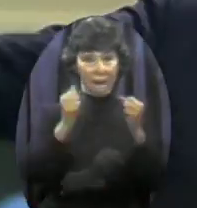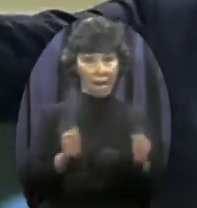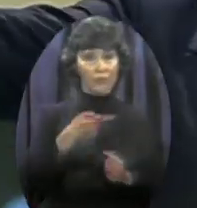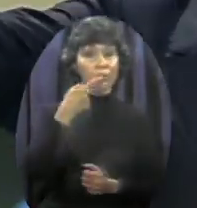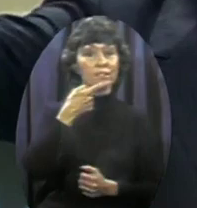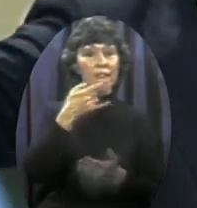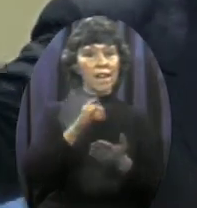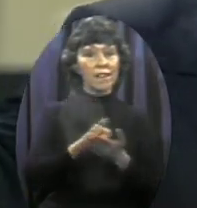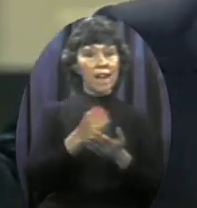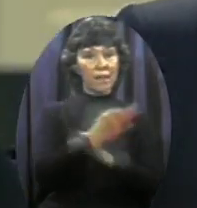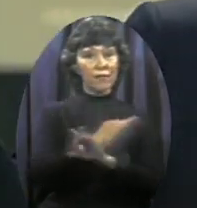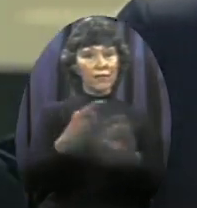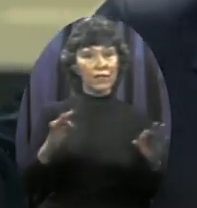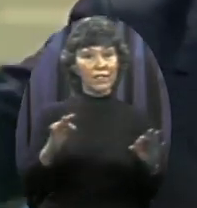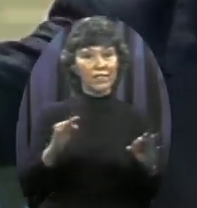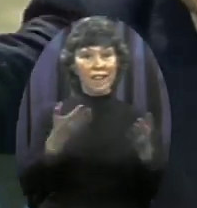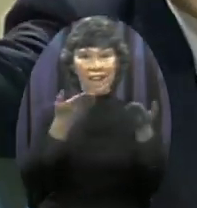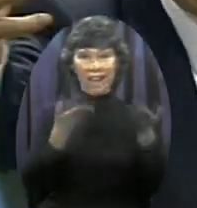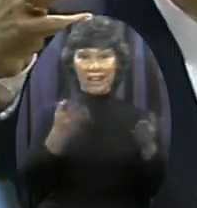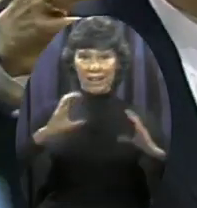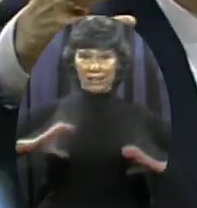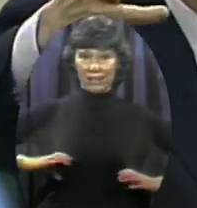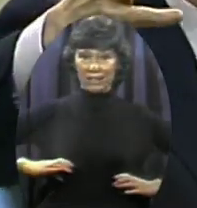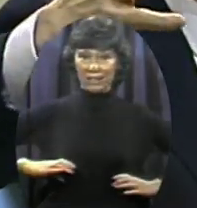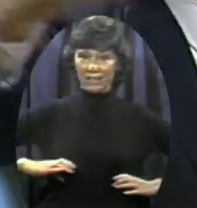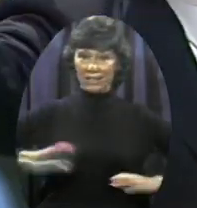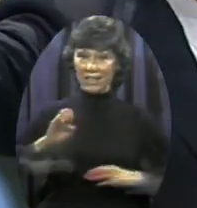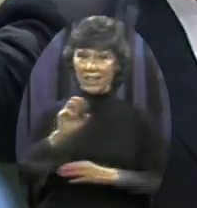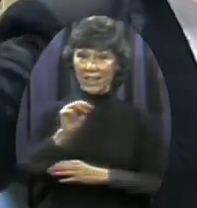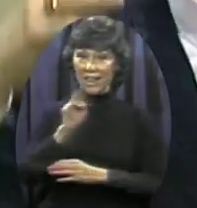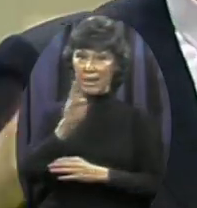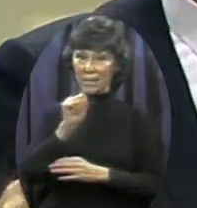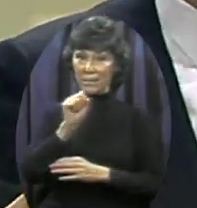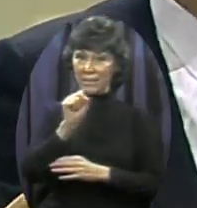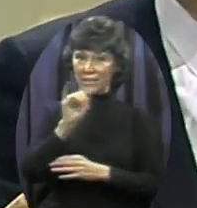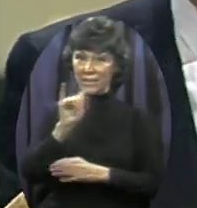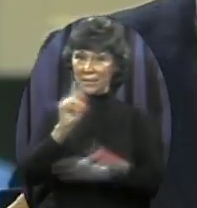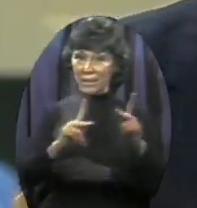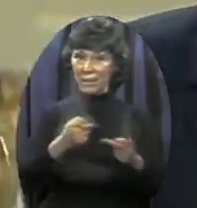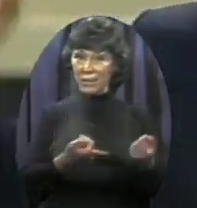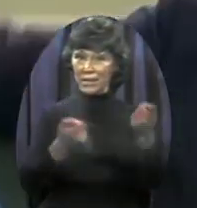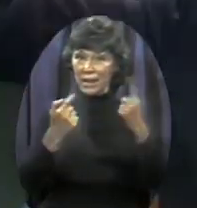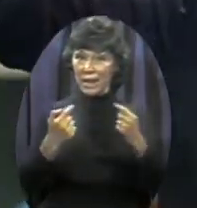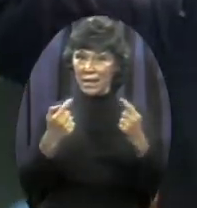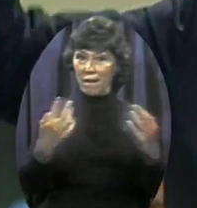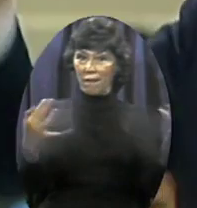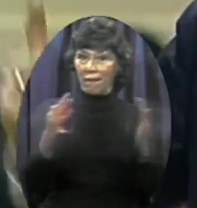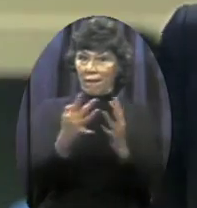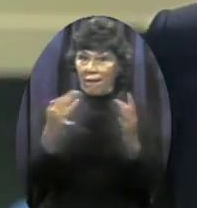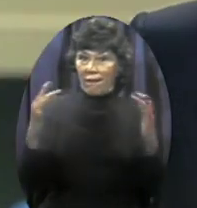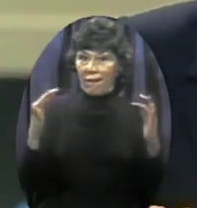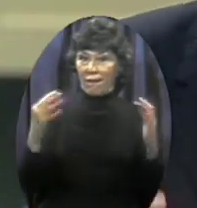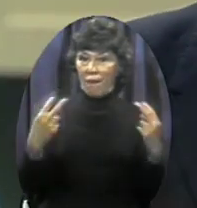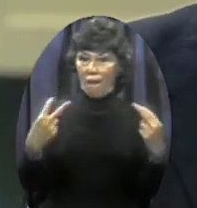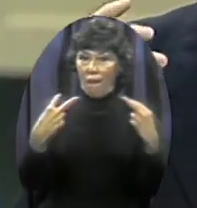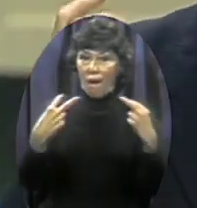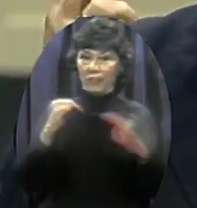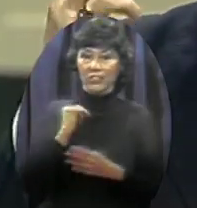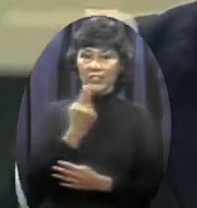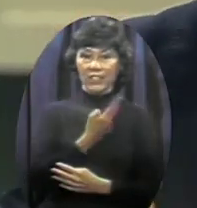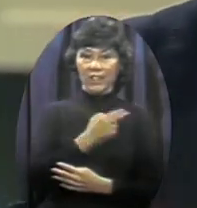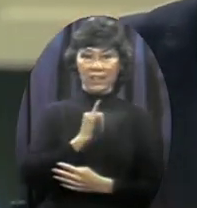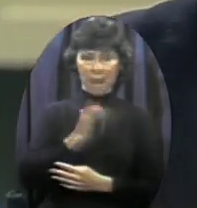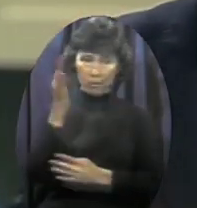Here come the Soviet embassy officials Out on the sidewalk gathering around A crowd is gathering And I'm preaching against that crowd That